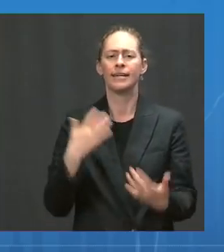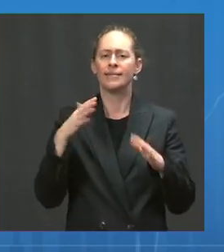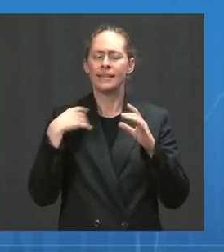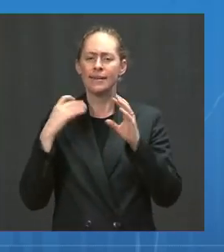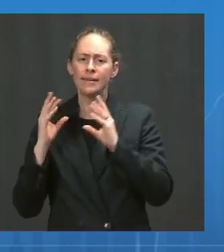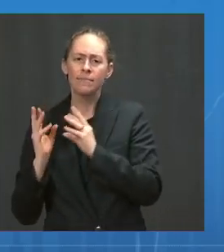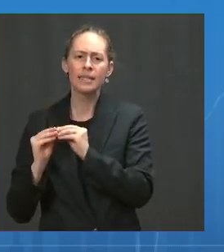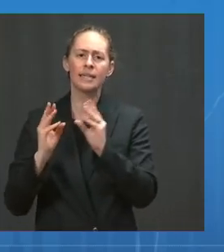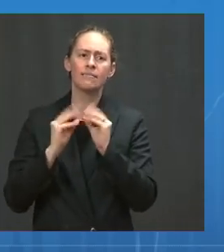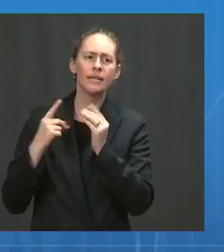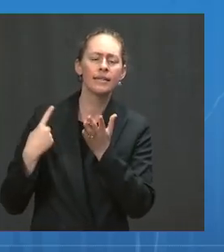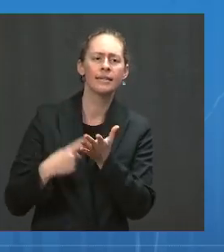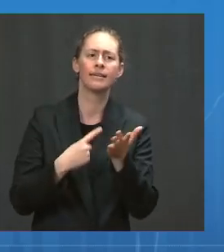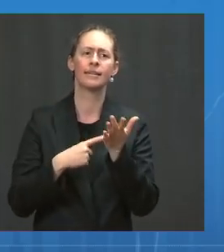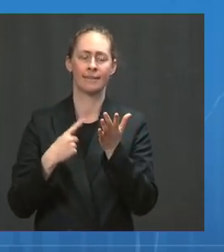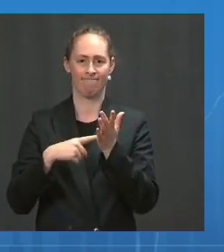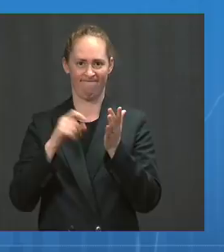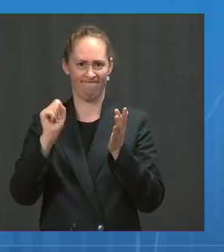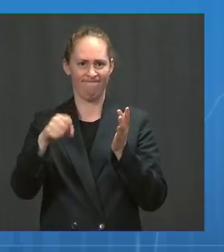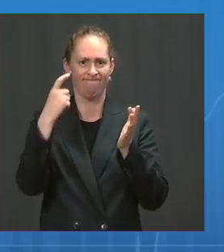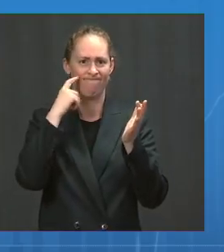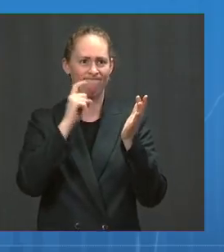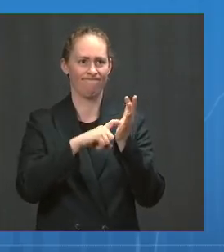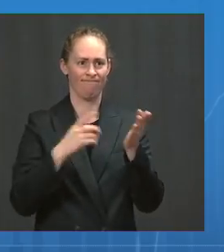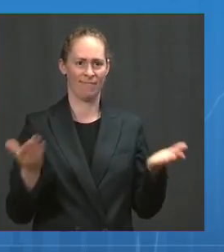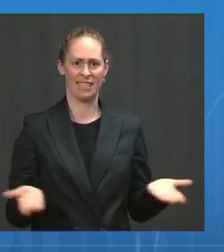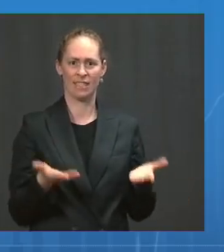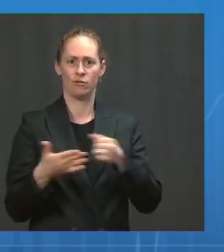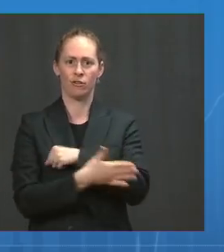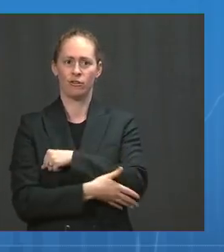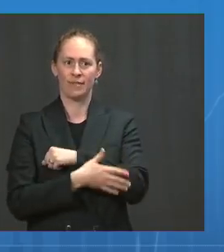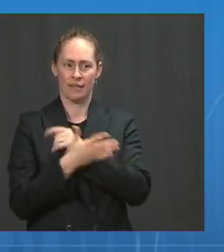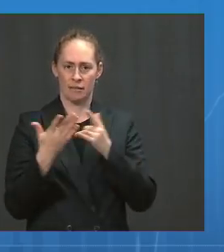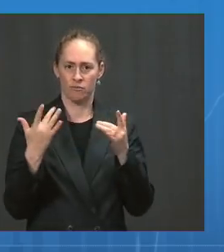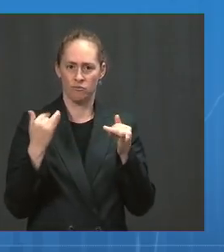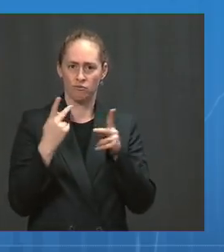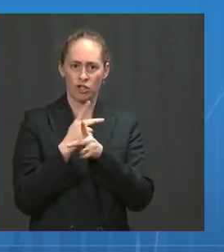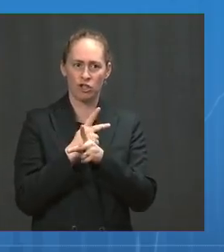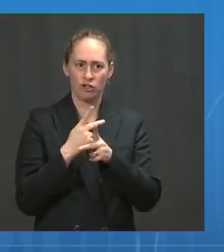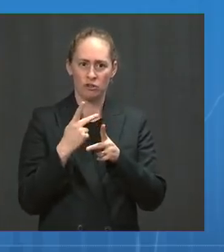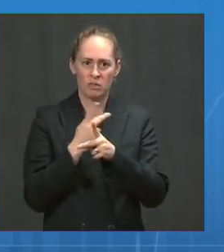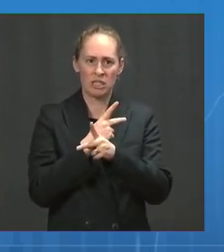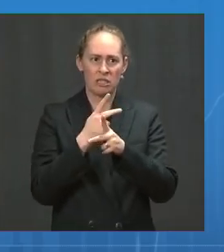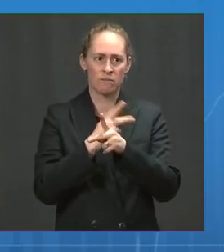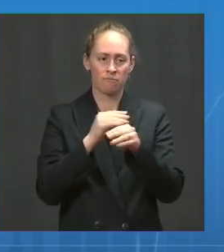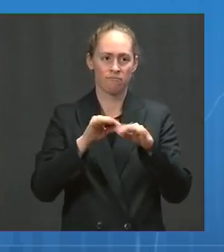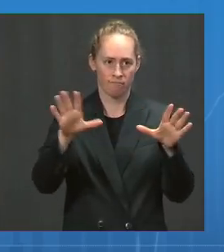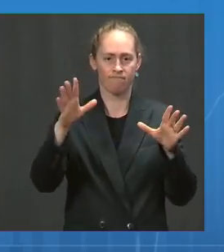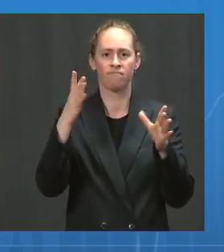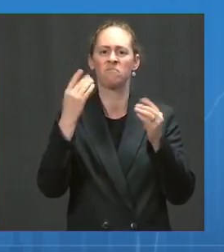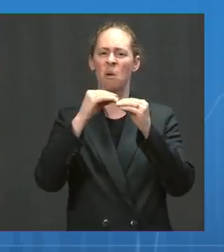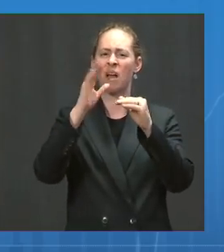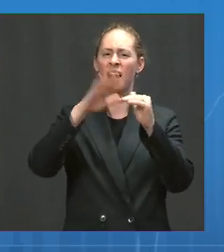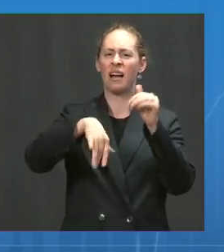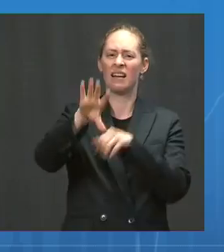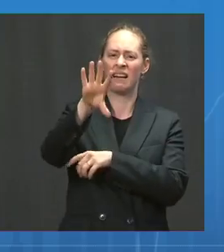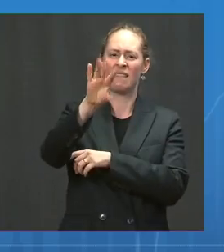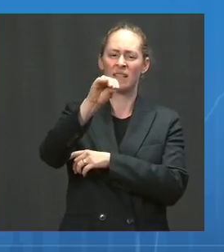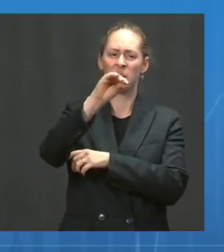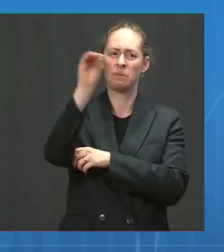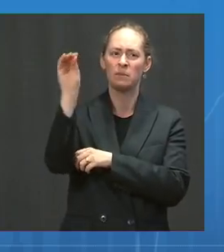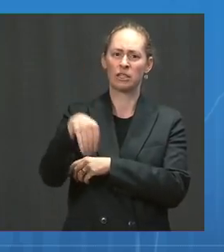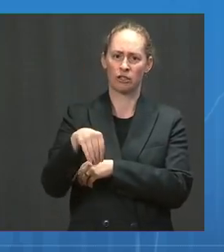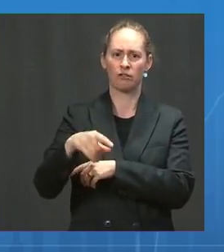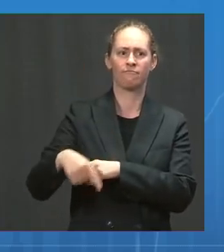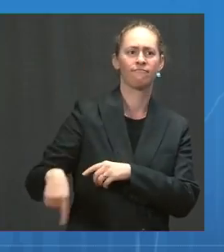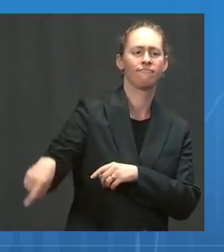in our own country to the point of now having more than 50 percent dominance, and in some areas of the country, greater